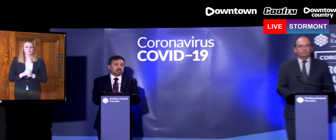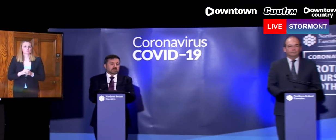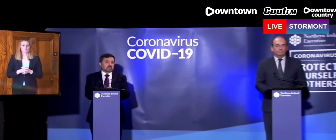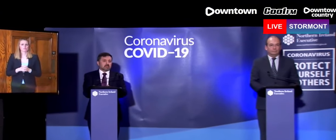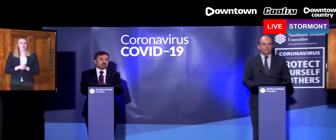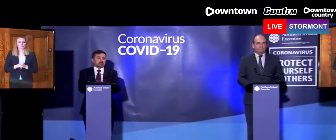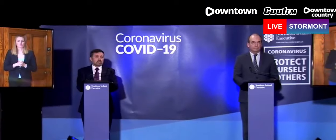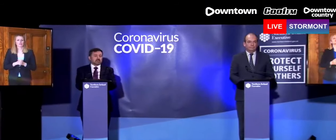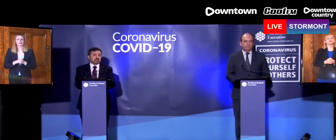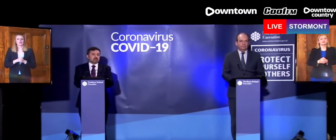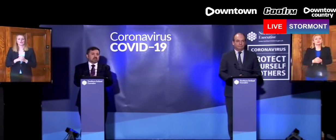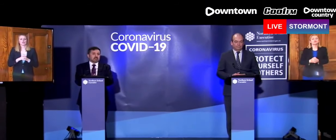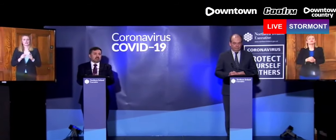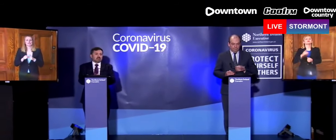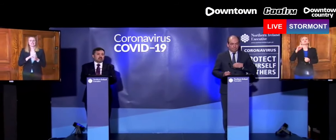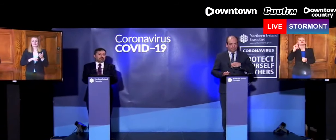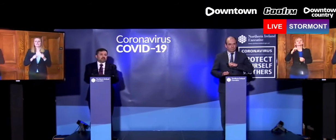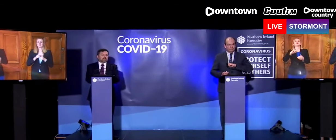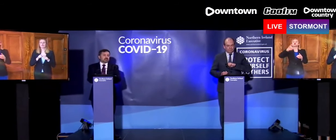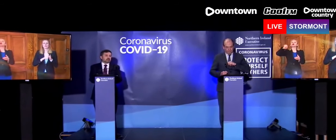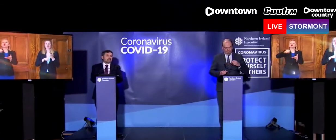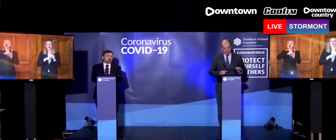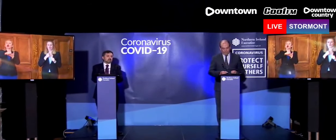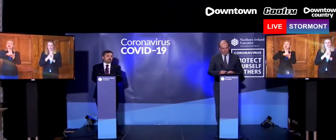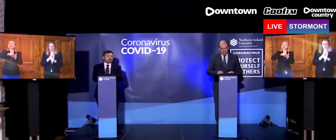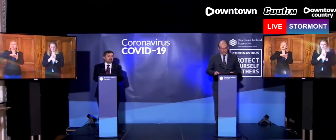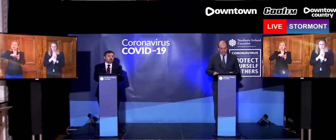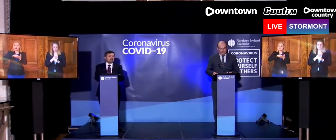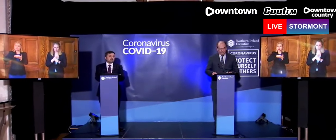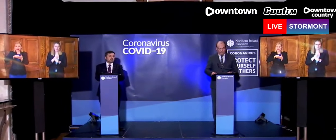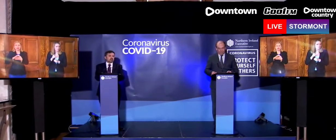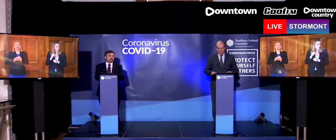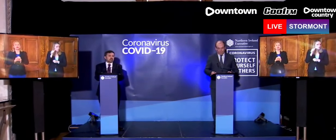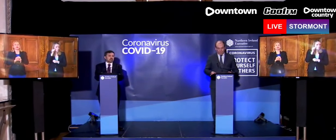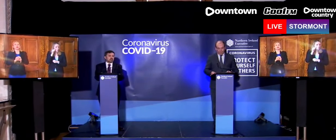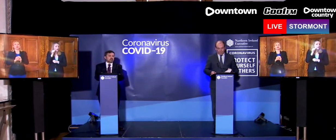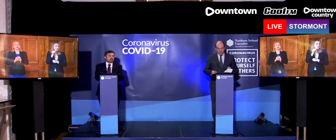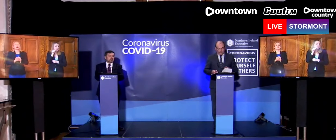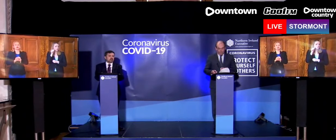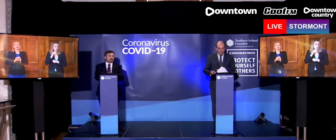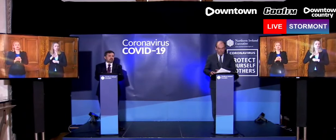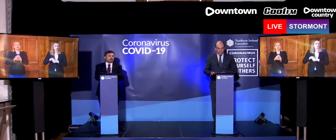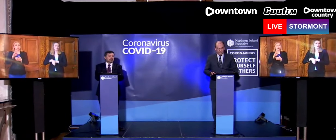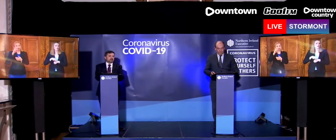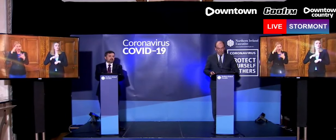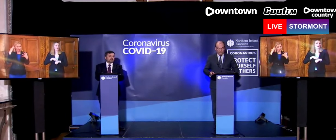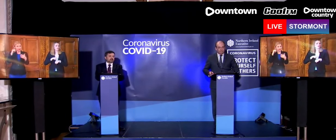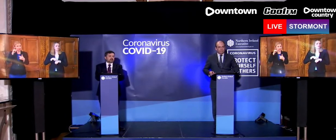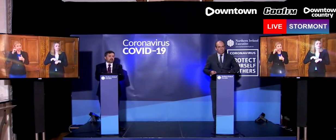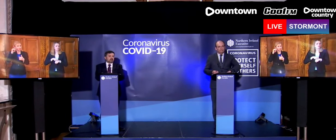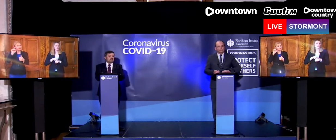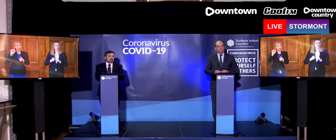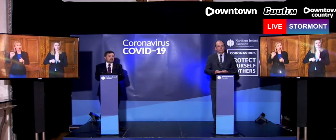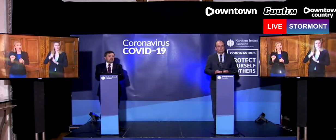David Young from PA Media here. You'll be aware, yesterday in the South, an Irish Republic Chief